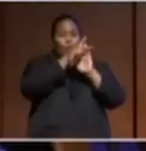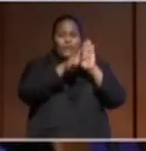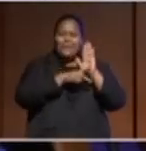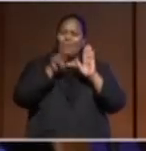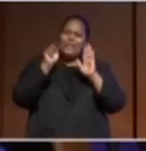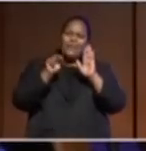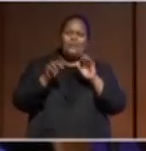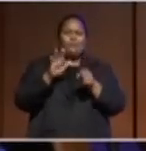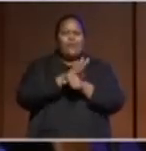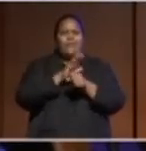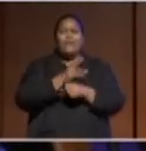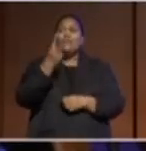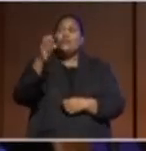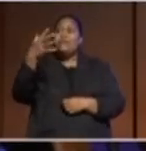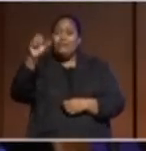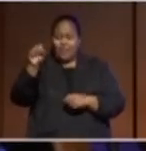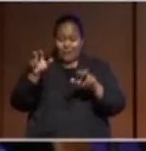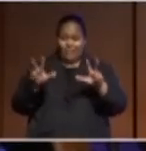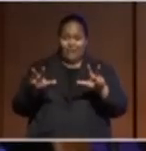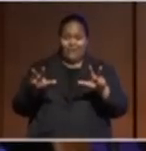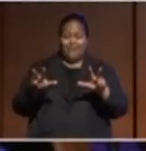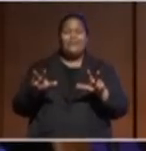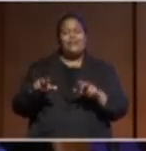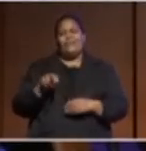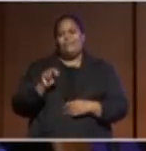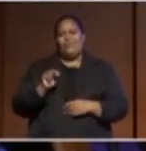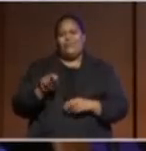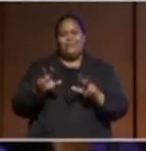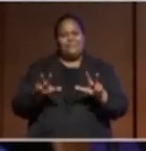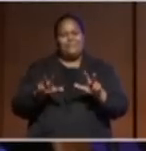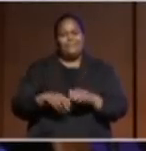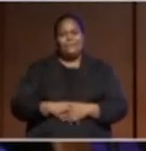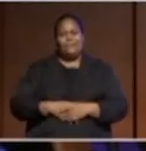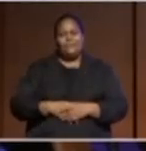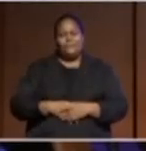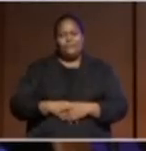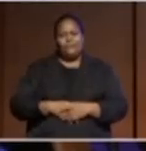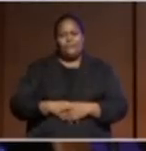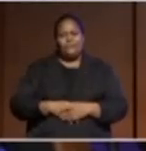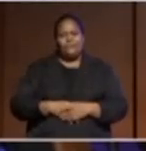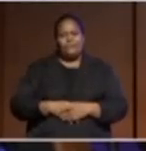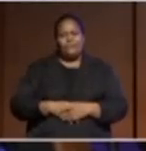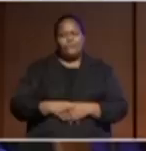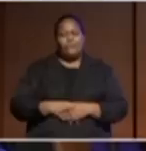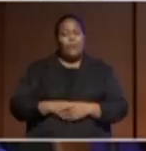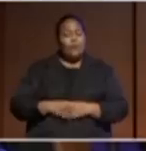formulating the 2050 strategy. But coming to your question on the